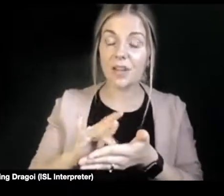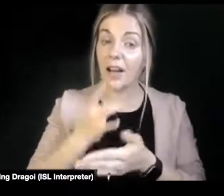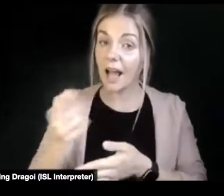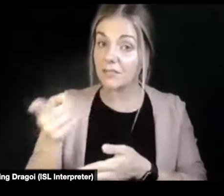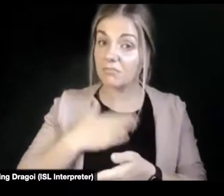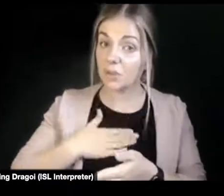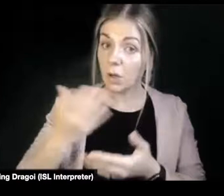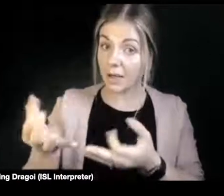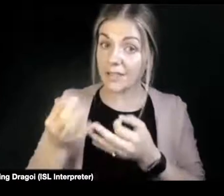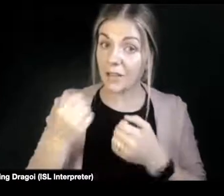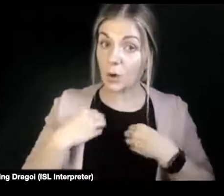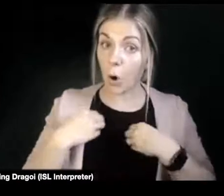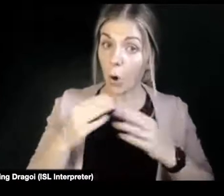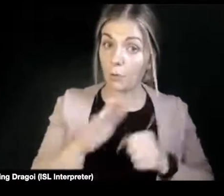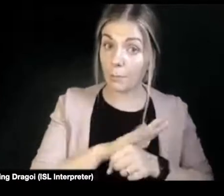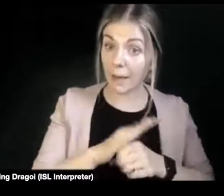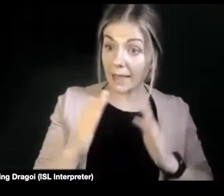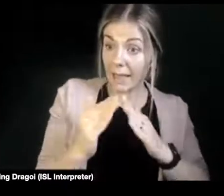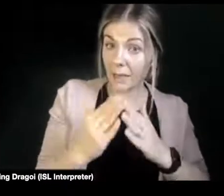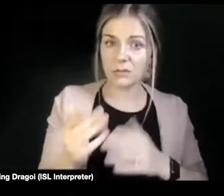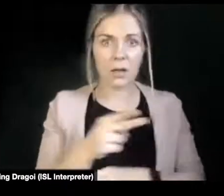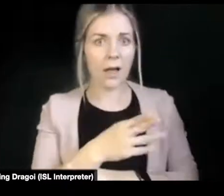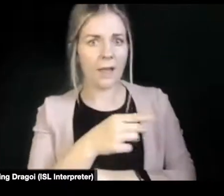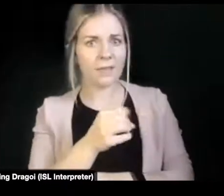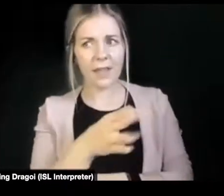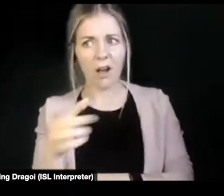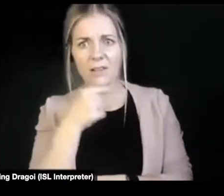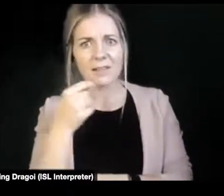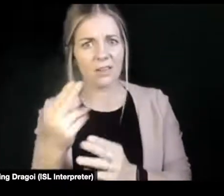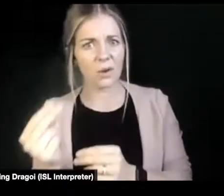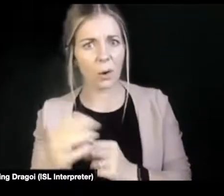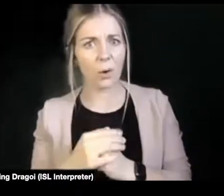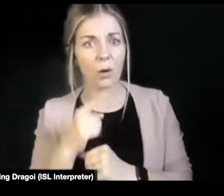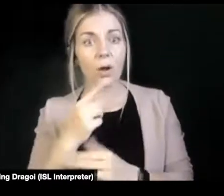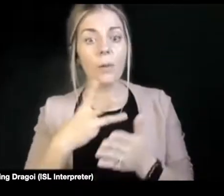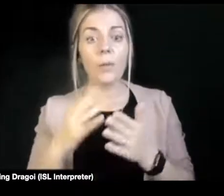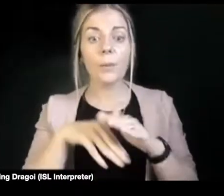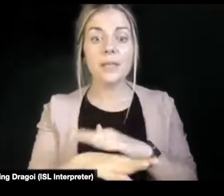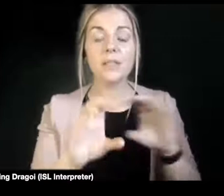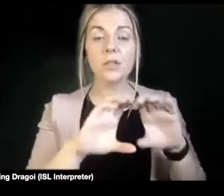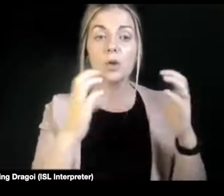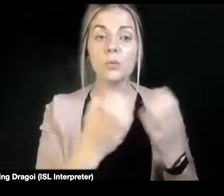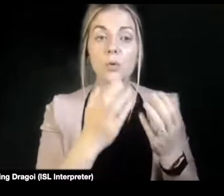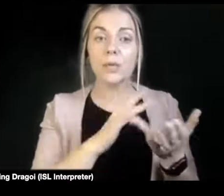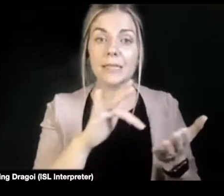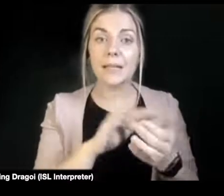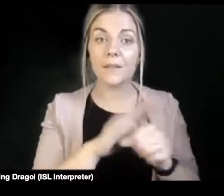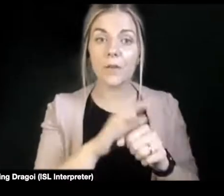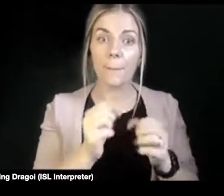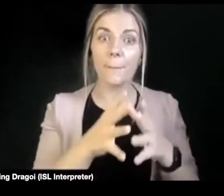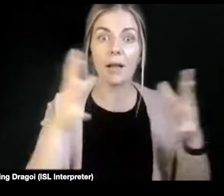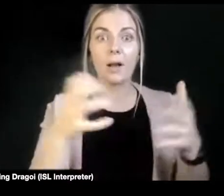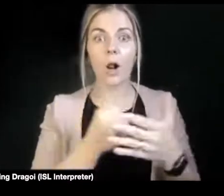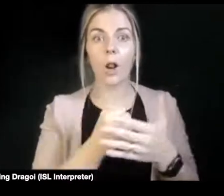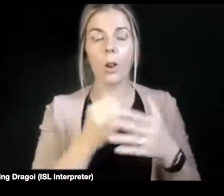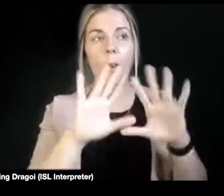and they all said no. But when we brought them to a community centre with a local development company, and we did